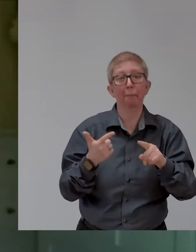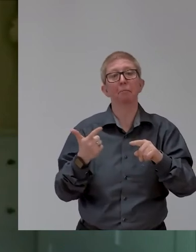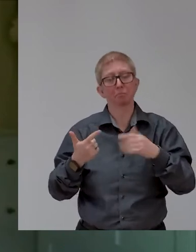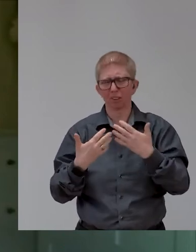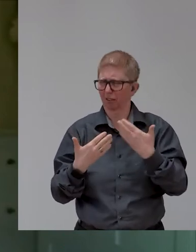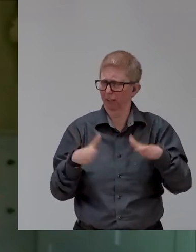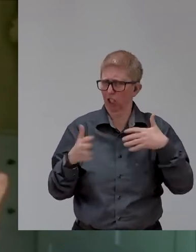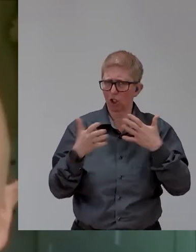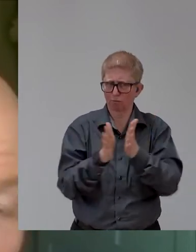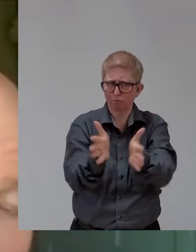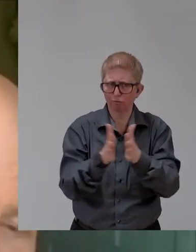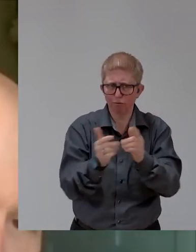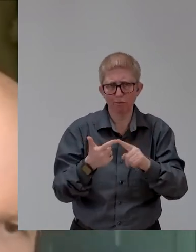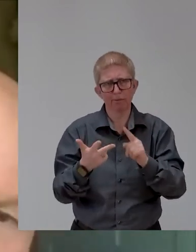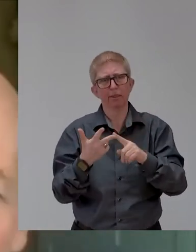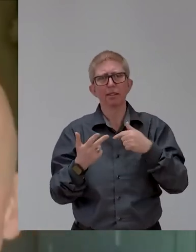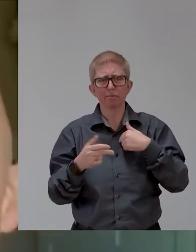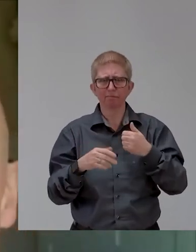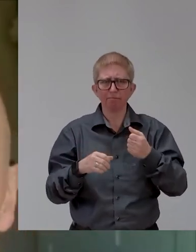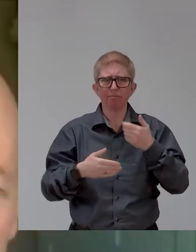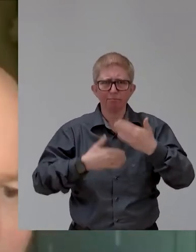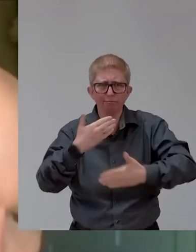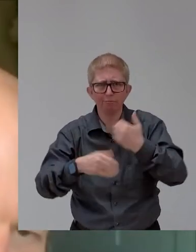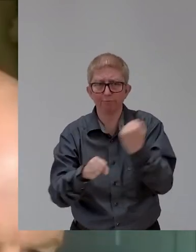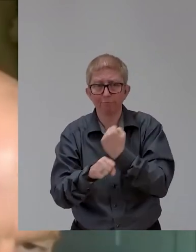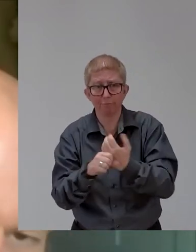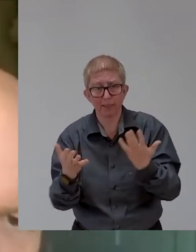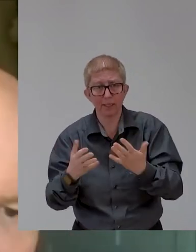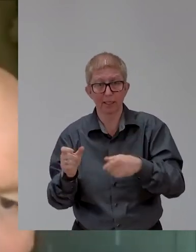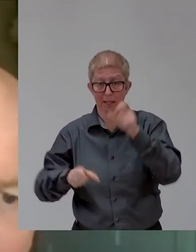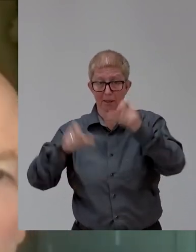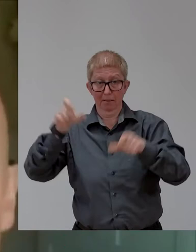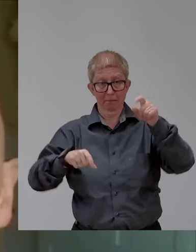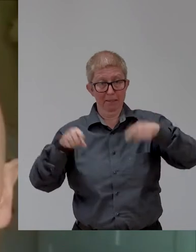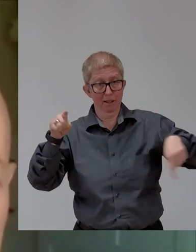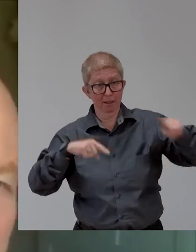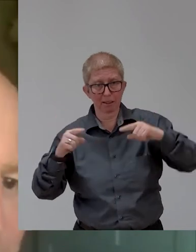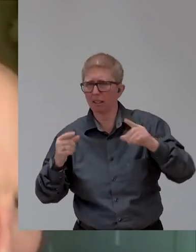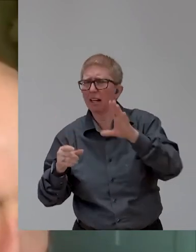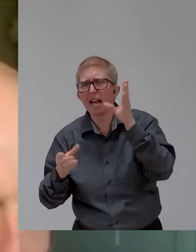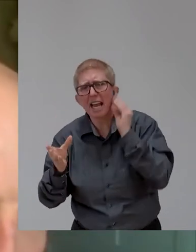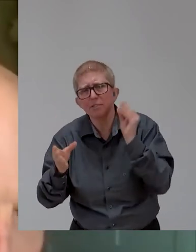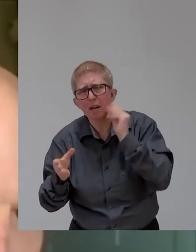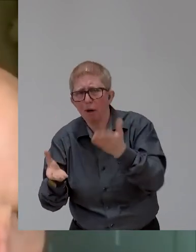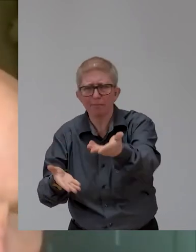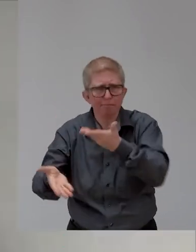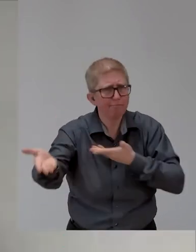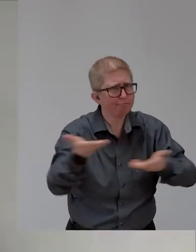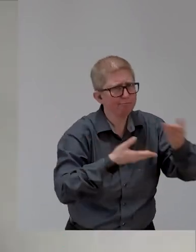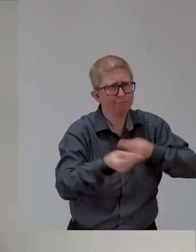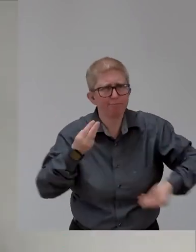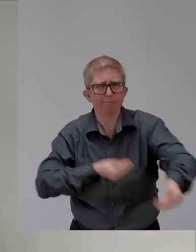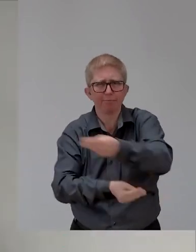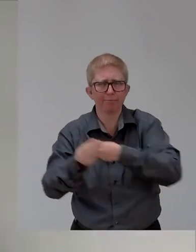suppose a lot of the, we, we had a lot of people coming out and talking about their experience and most of it was around mental health. Yeah.